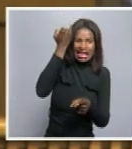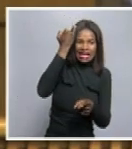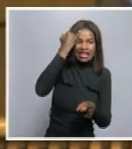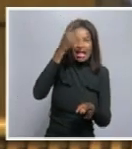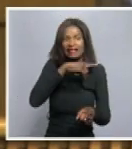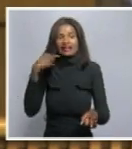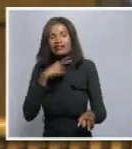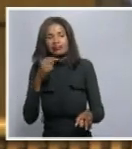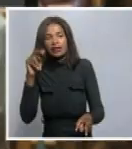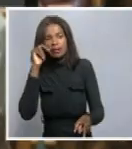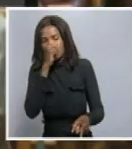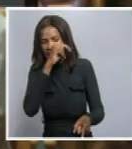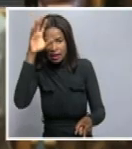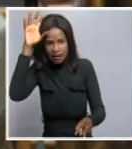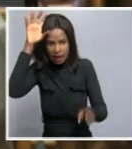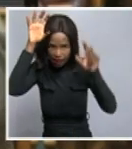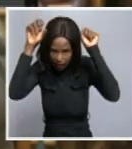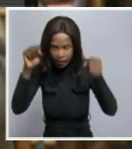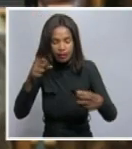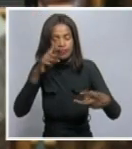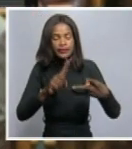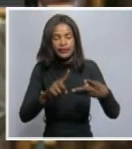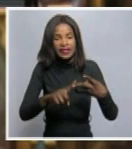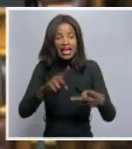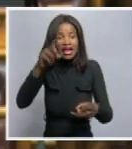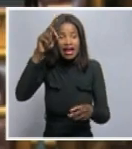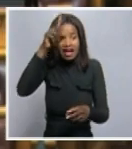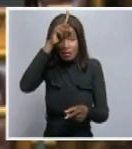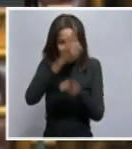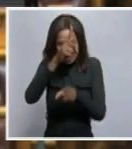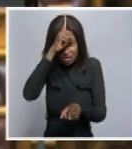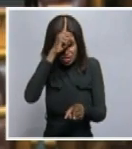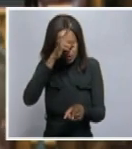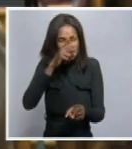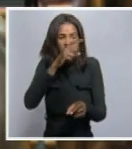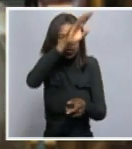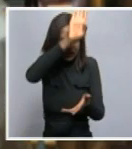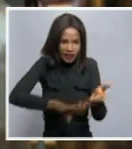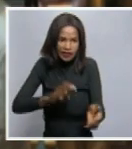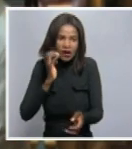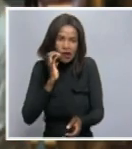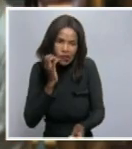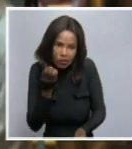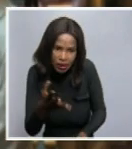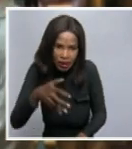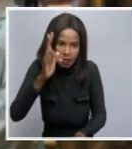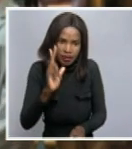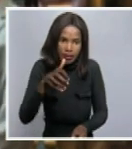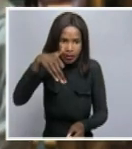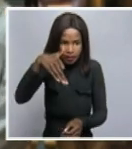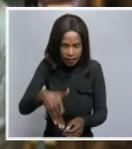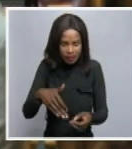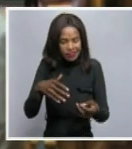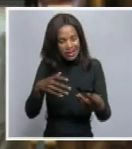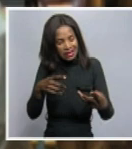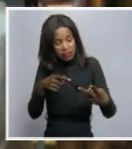with the motion. We also know that the Germans are ready to come and apologize to the Namibian people. So,